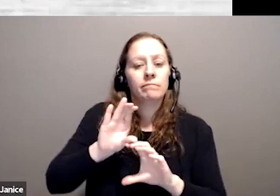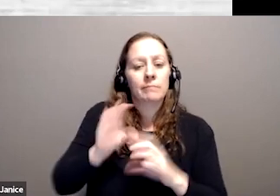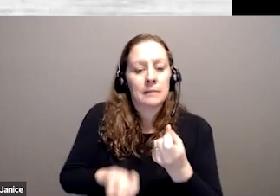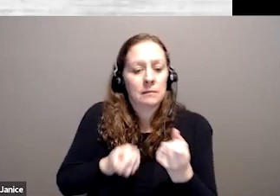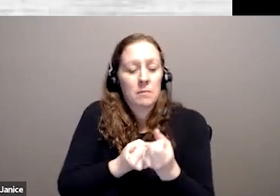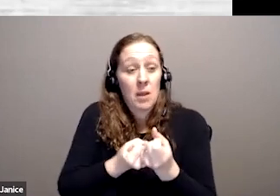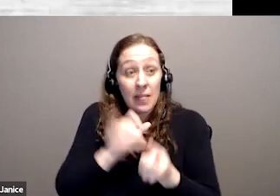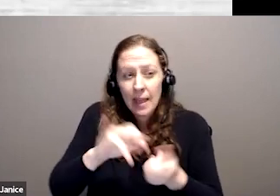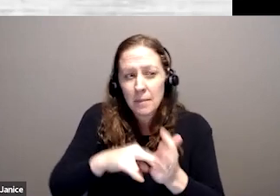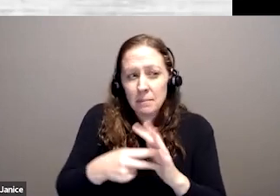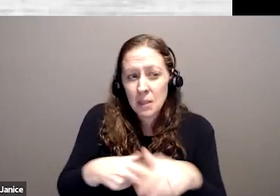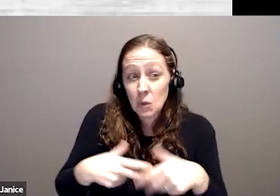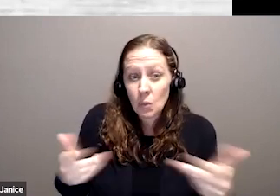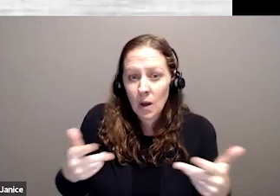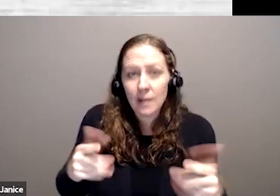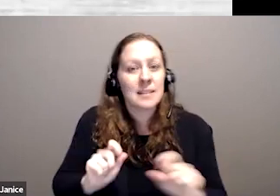On to 17. Thanks.